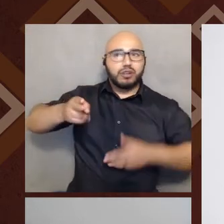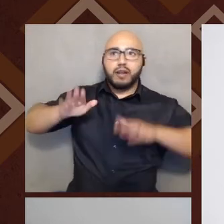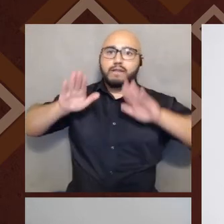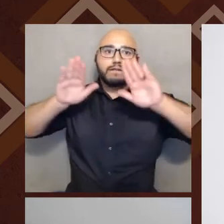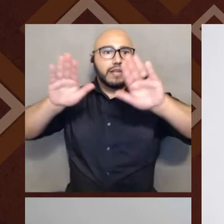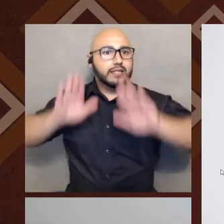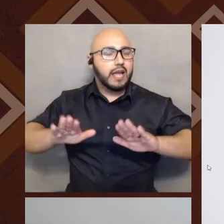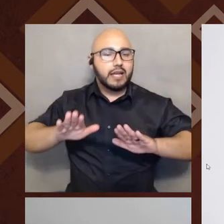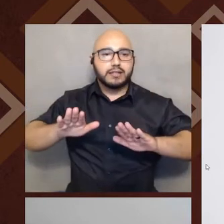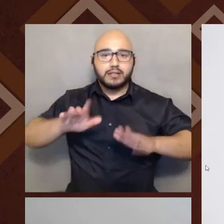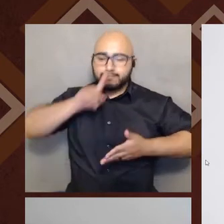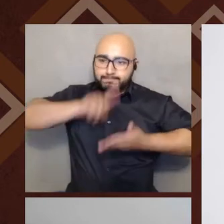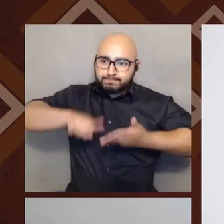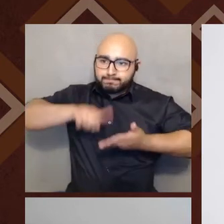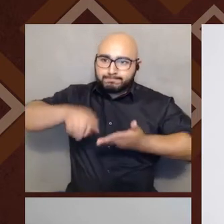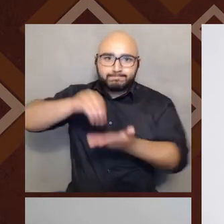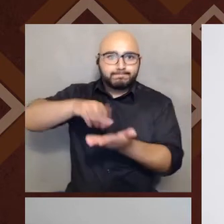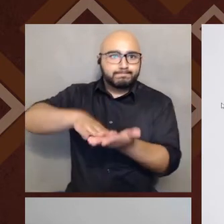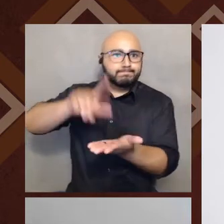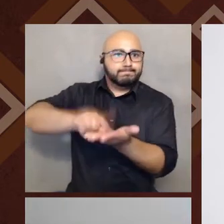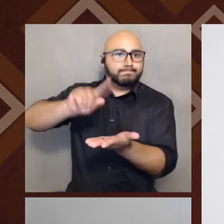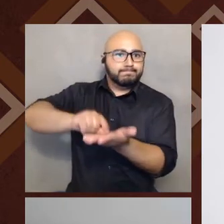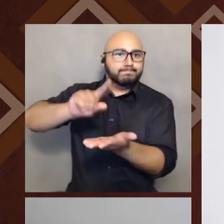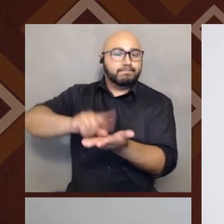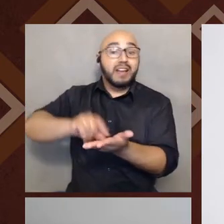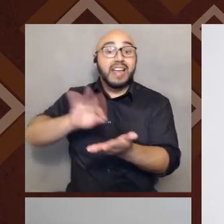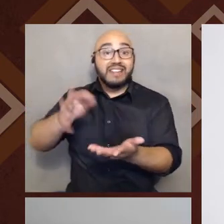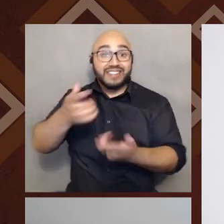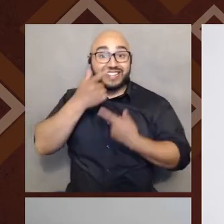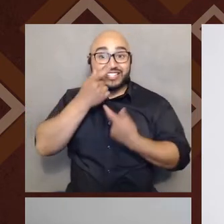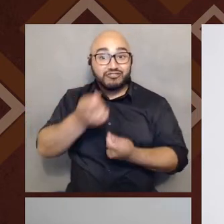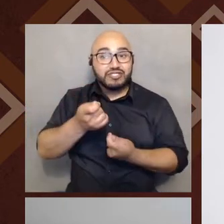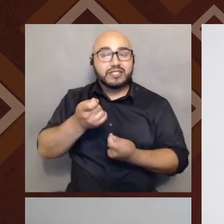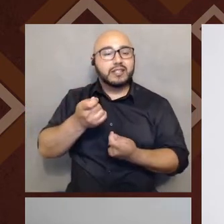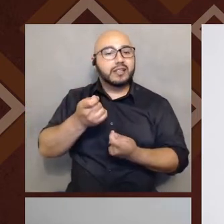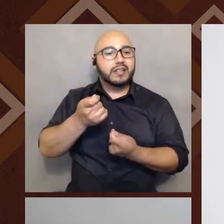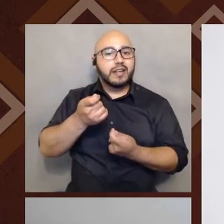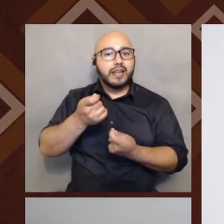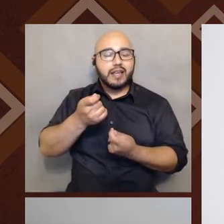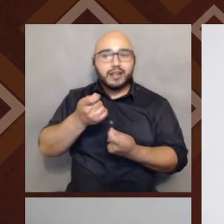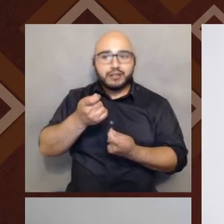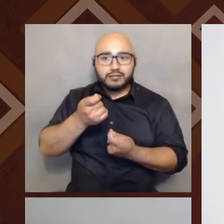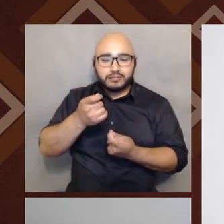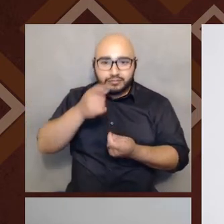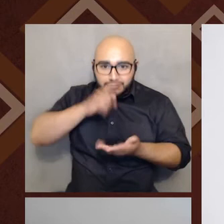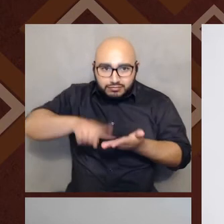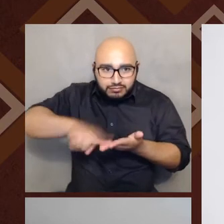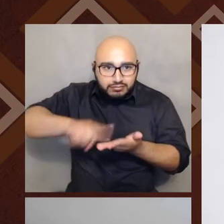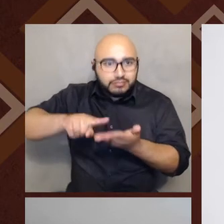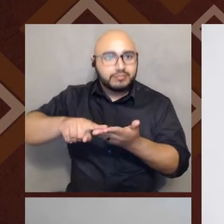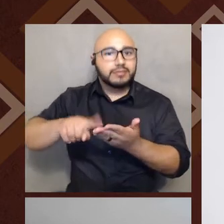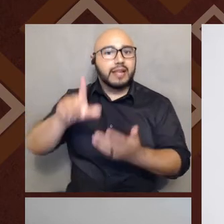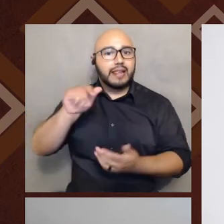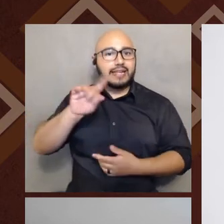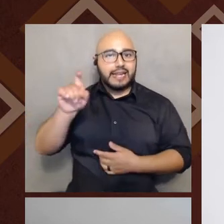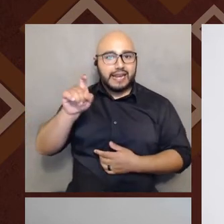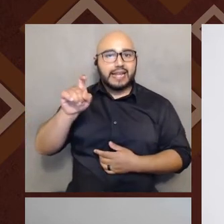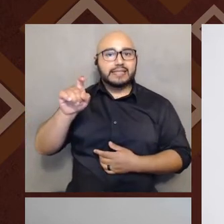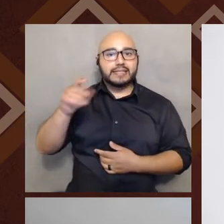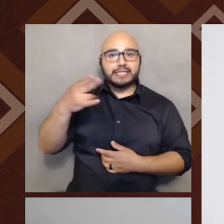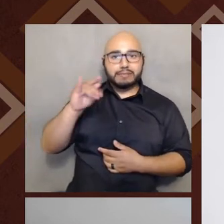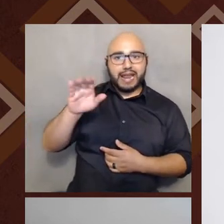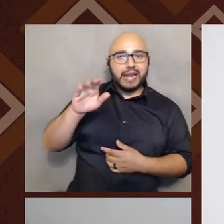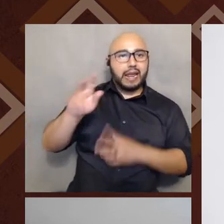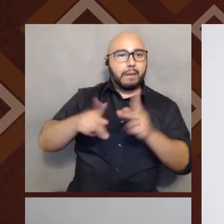work. Um, and if you were interested in kind of just exploring the idea here of the Latinx, the Hispanic population in the U